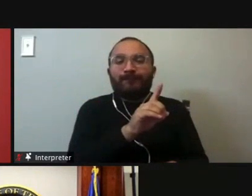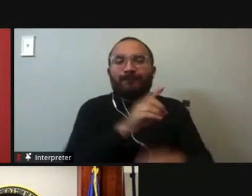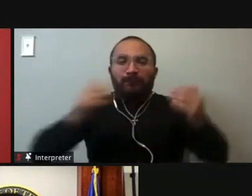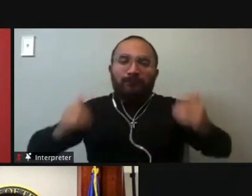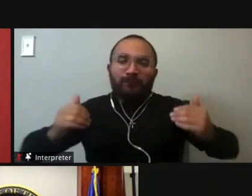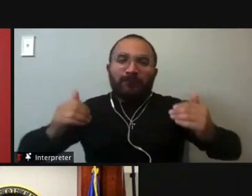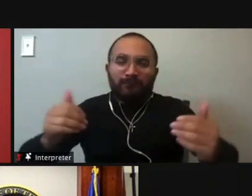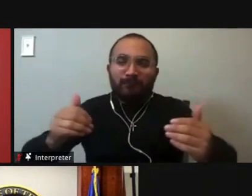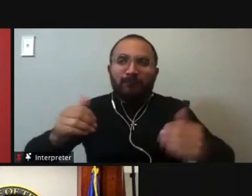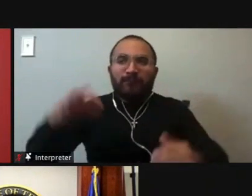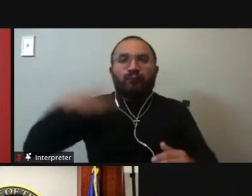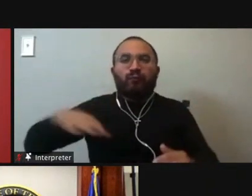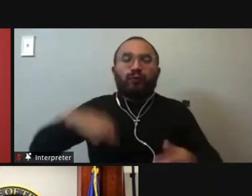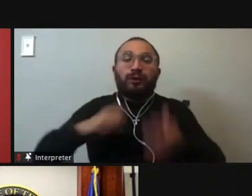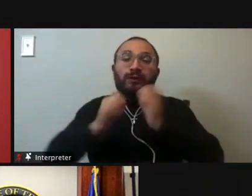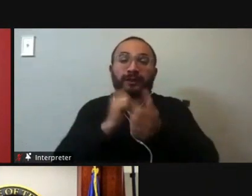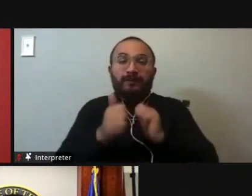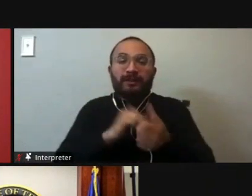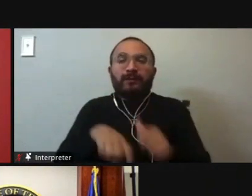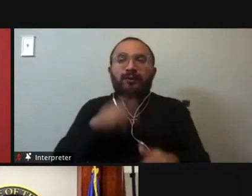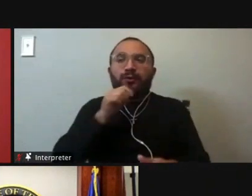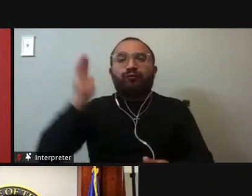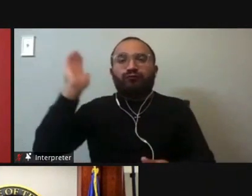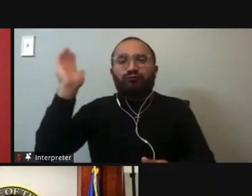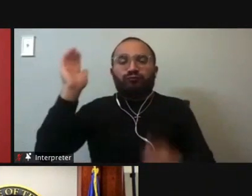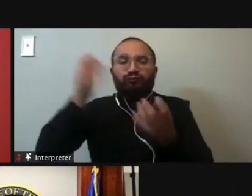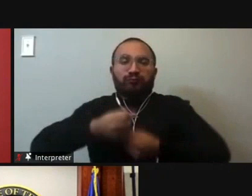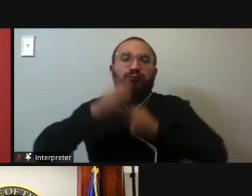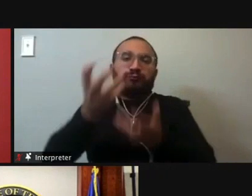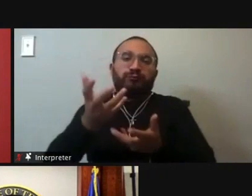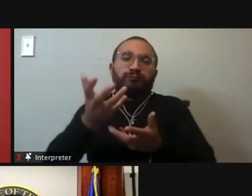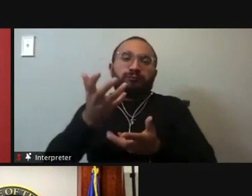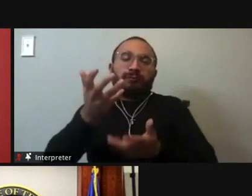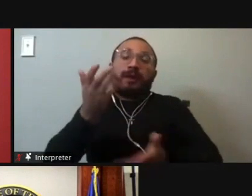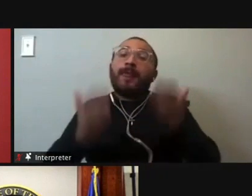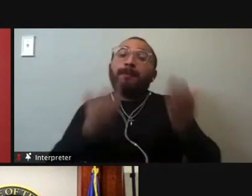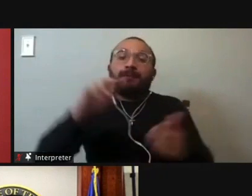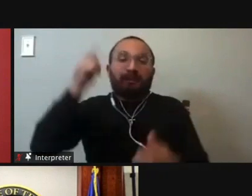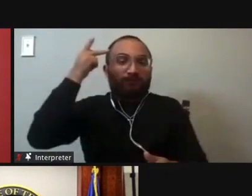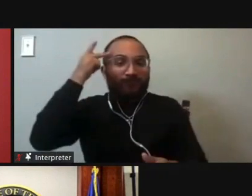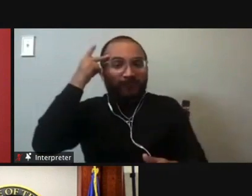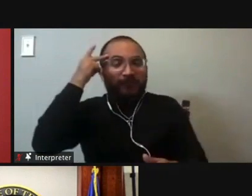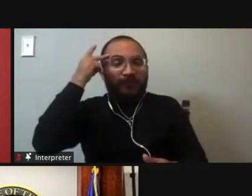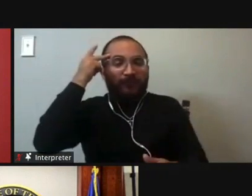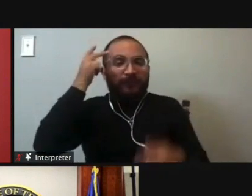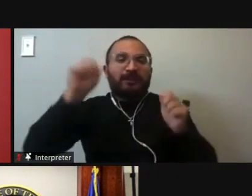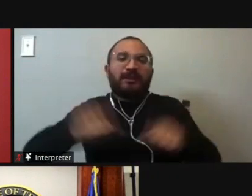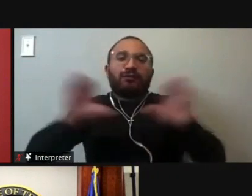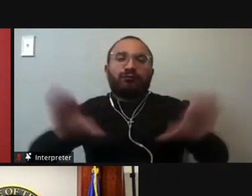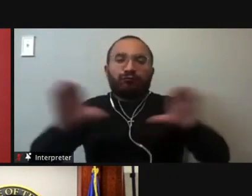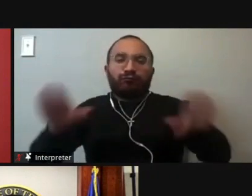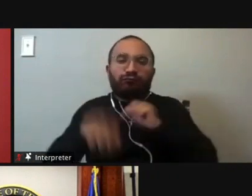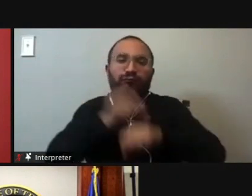candidates, to present maybe opposing legal philosophies, but both people who can do the job, they